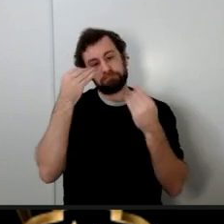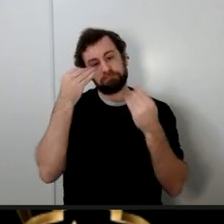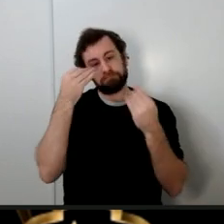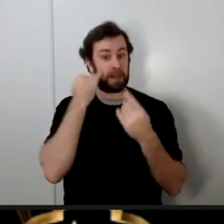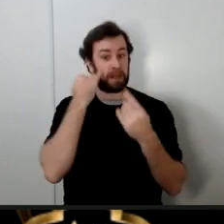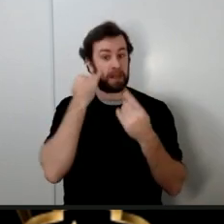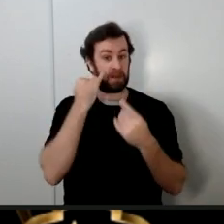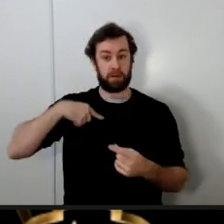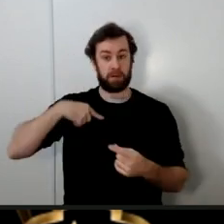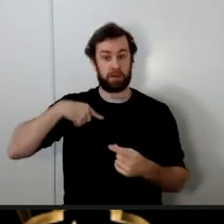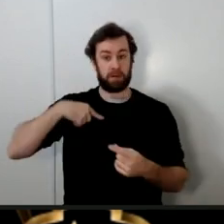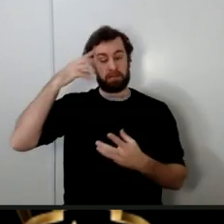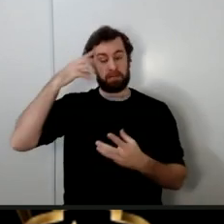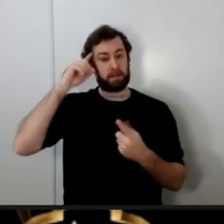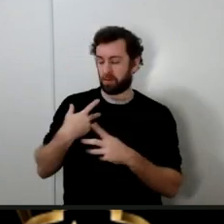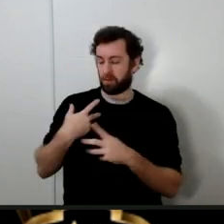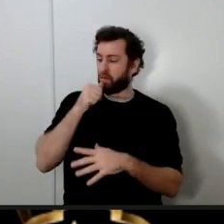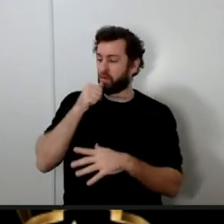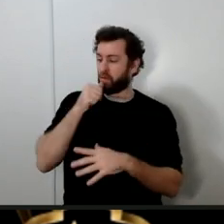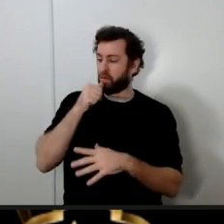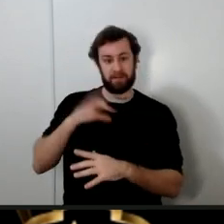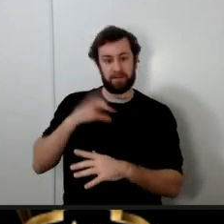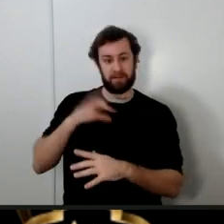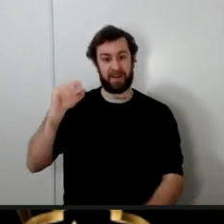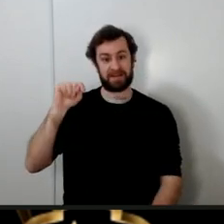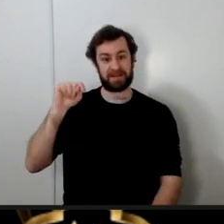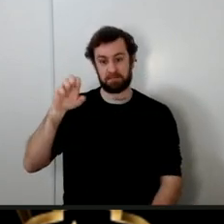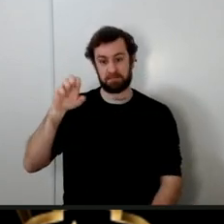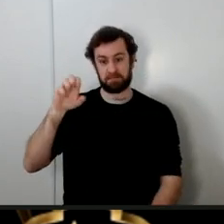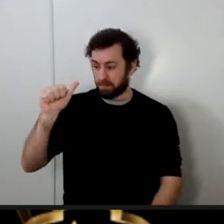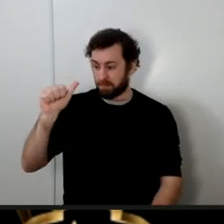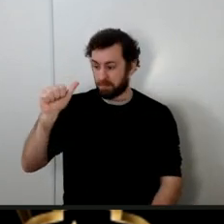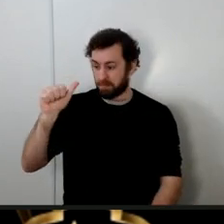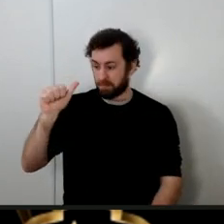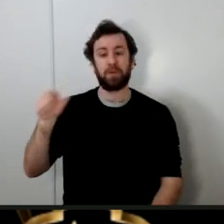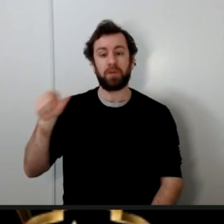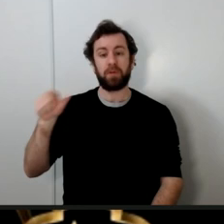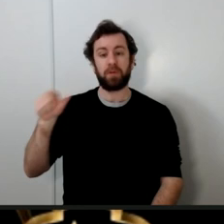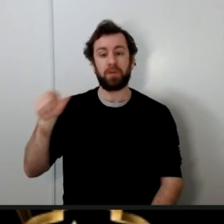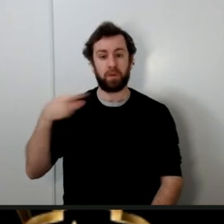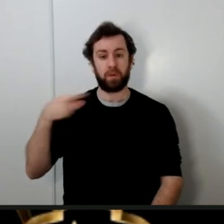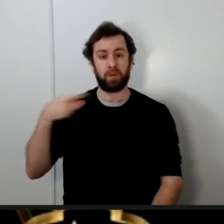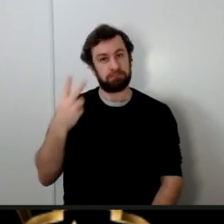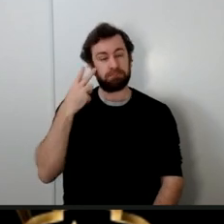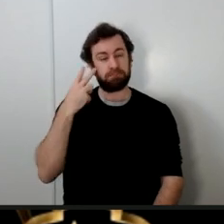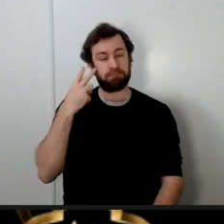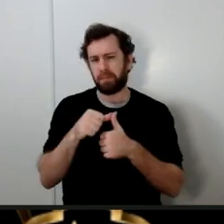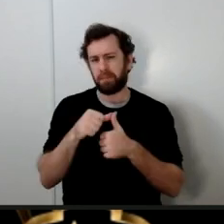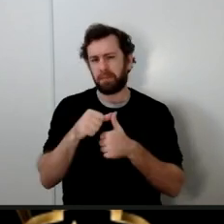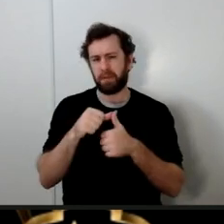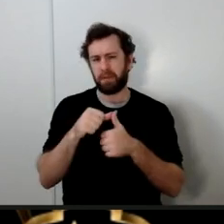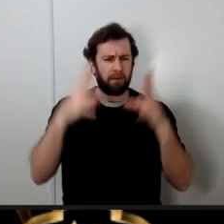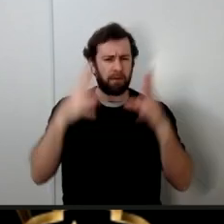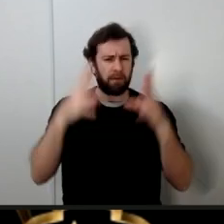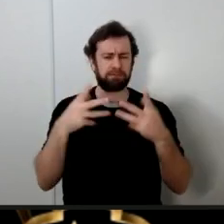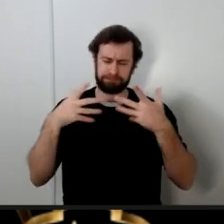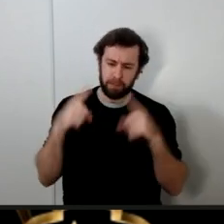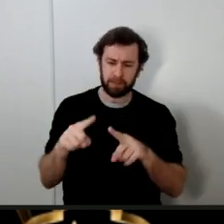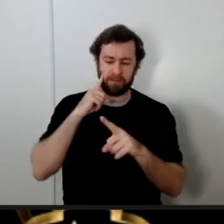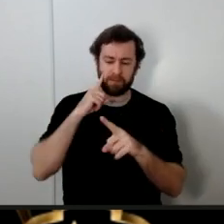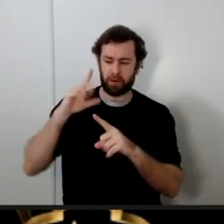salamullahi alayha we are reminded of the tragic attack that took place on her house